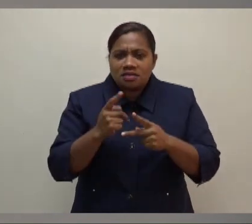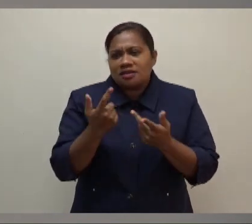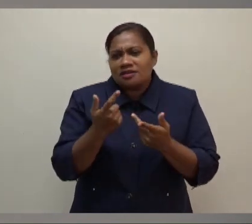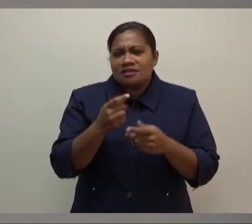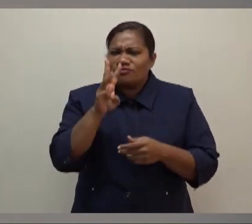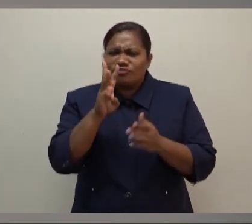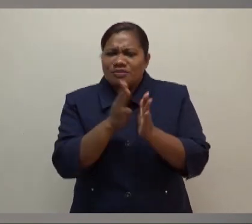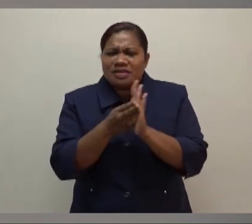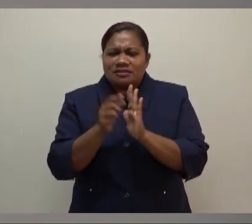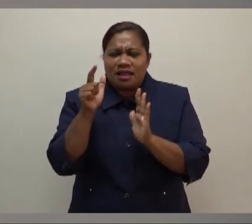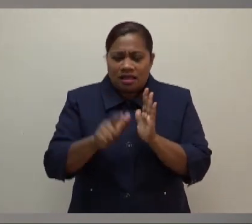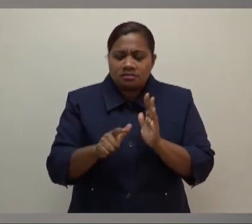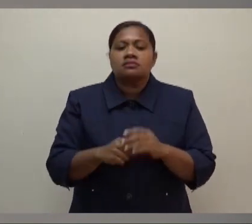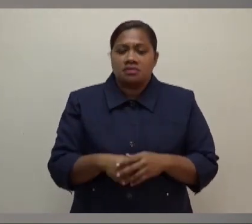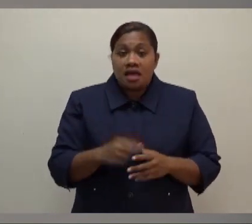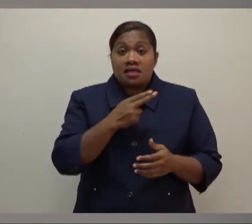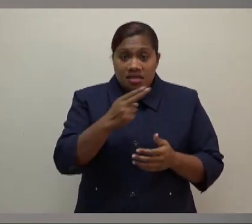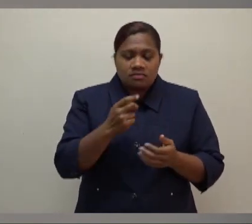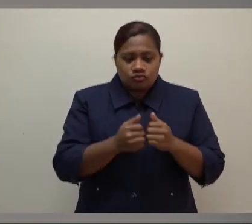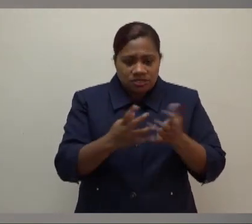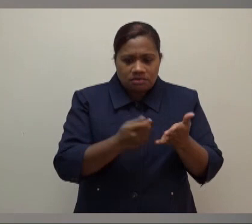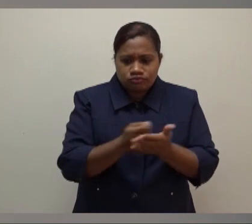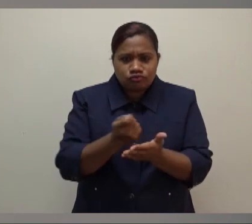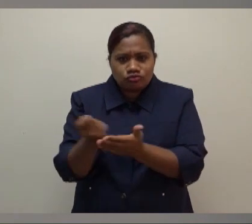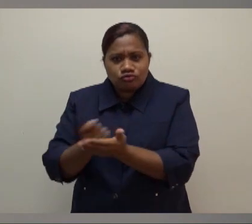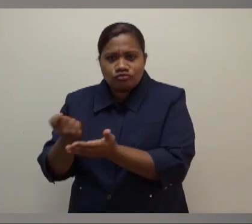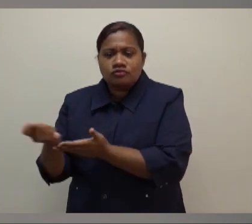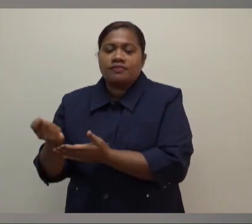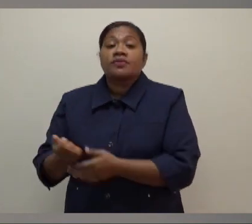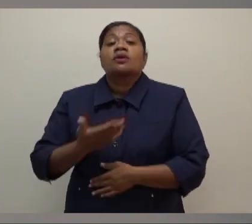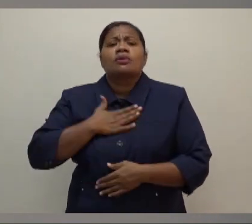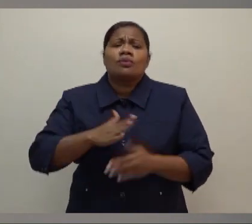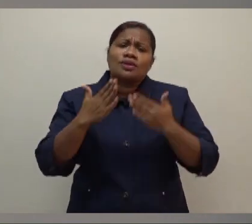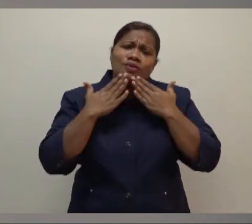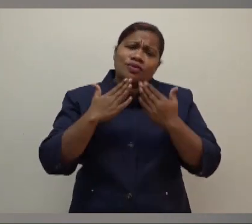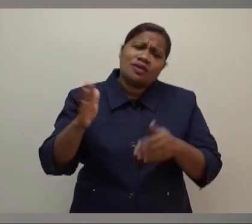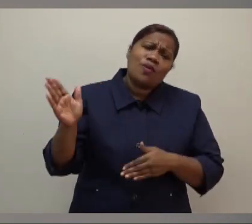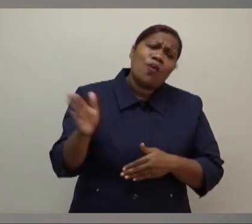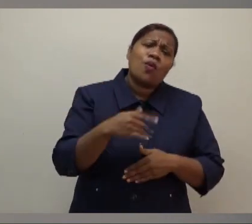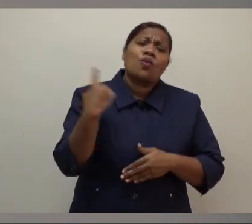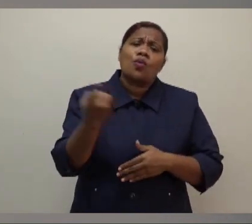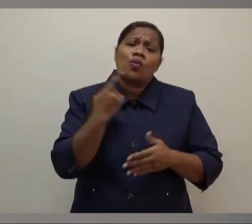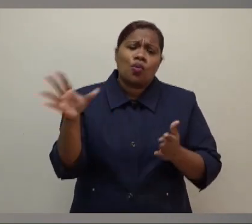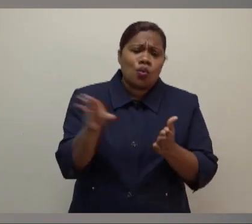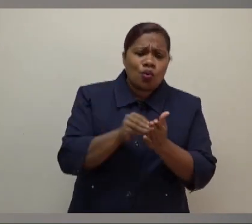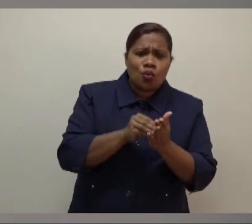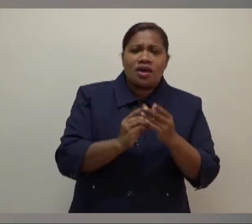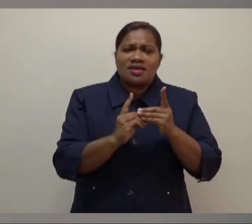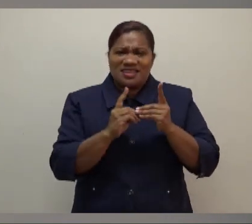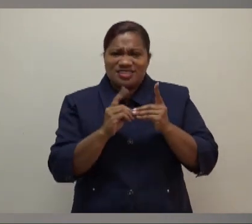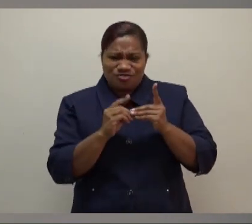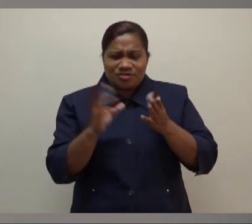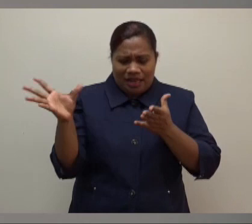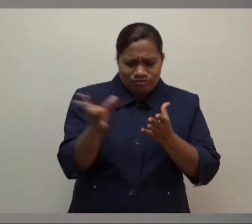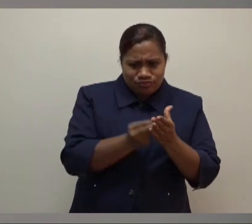disbursements followed immediately after that. We want to thank everyone who adopted these digital tools. We know it wasn't